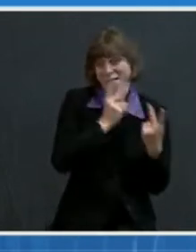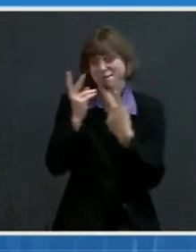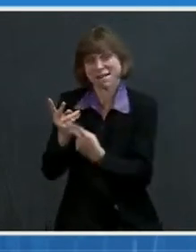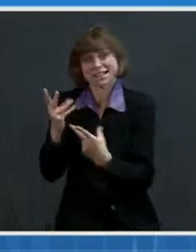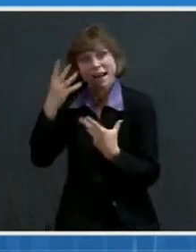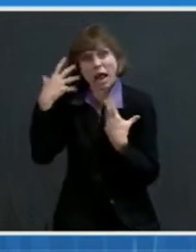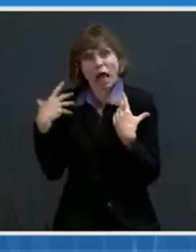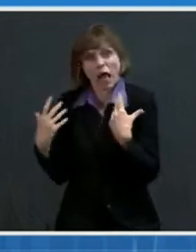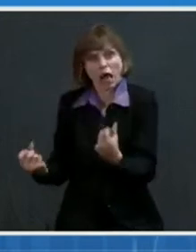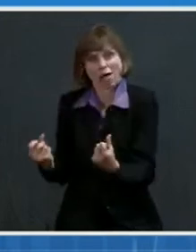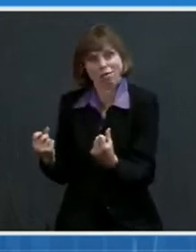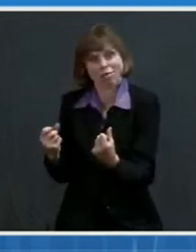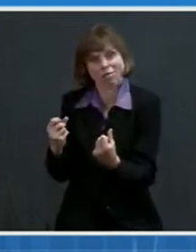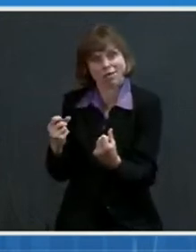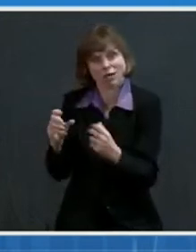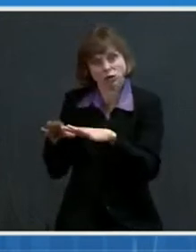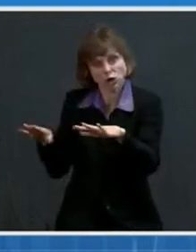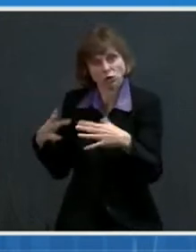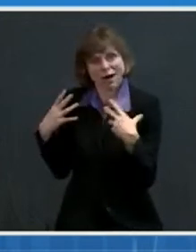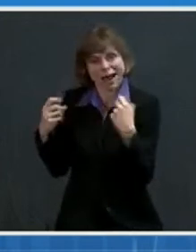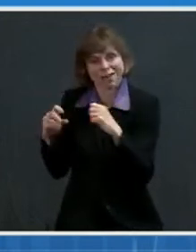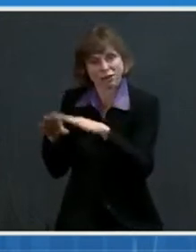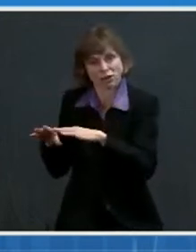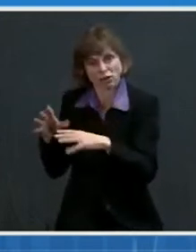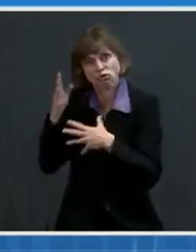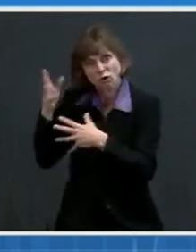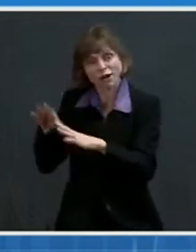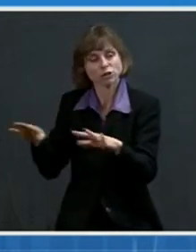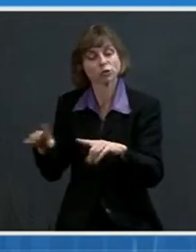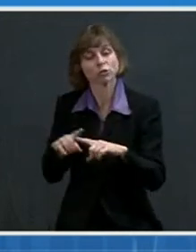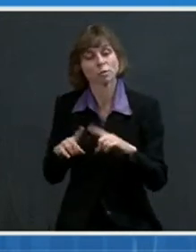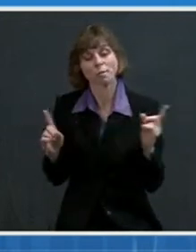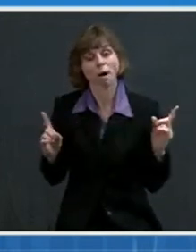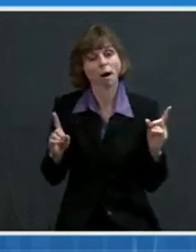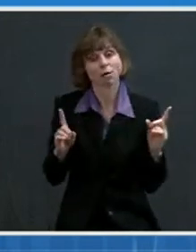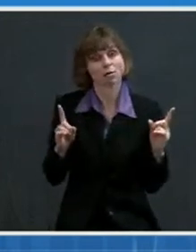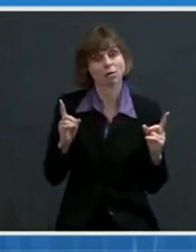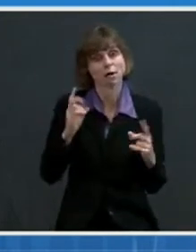um, and who are local, but our travel guidance currently has been unchanged.